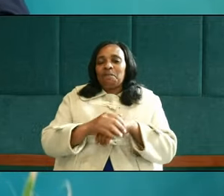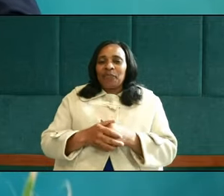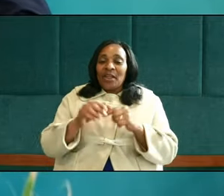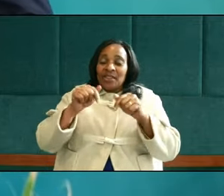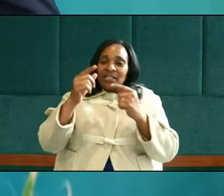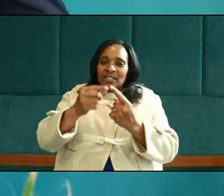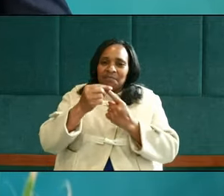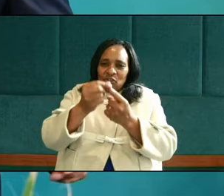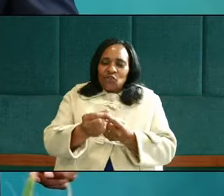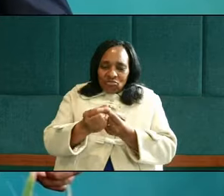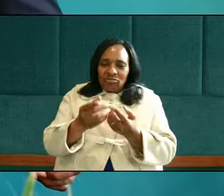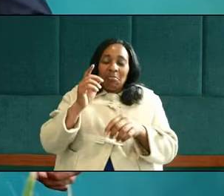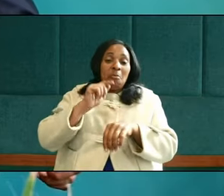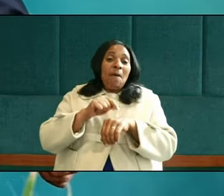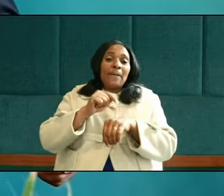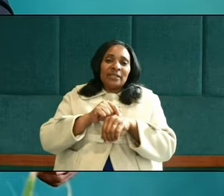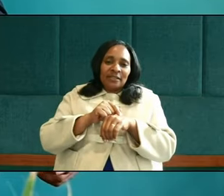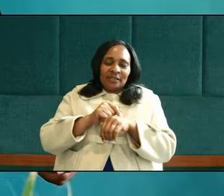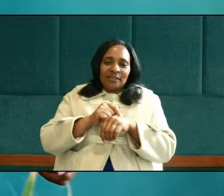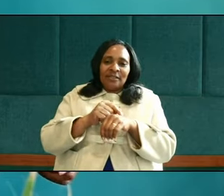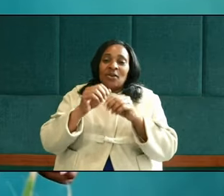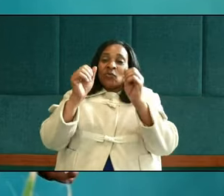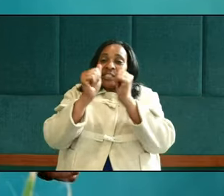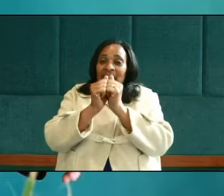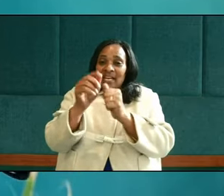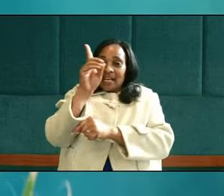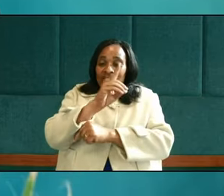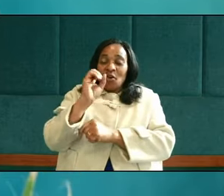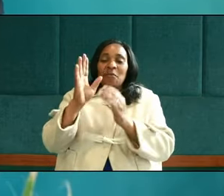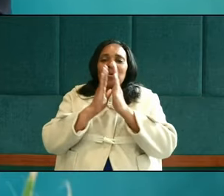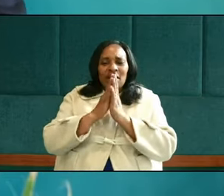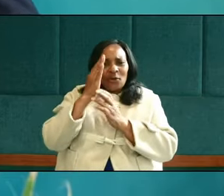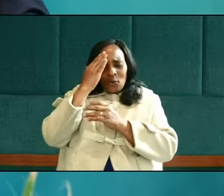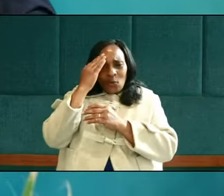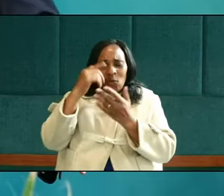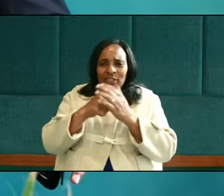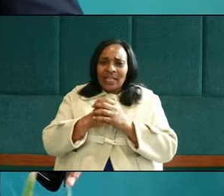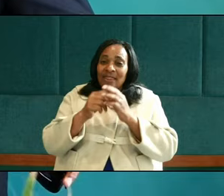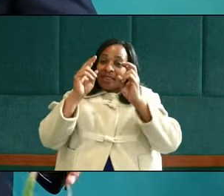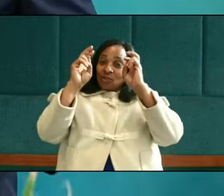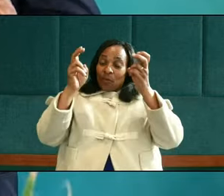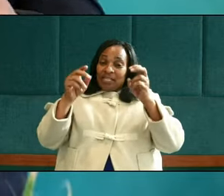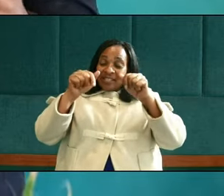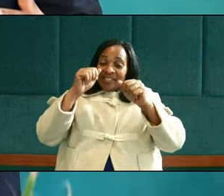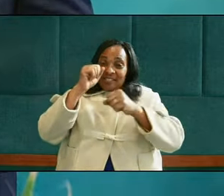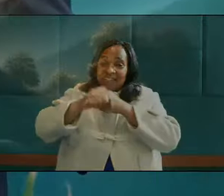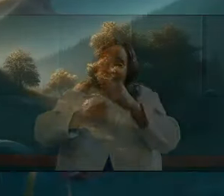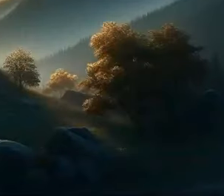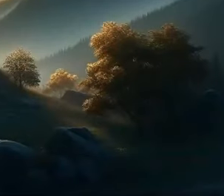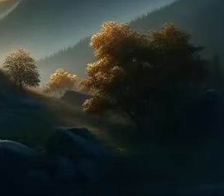special occasion of 10 days of prayer, you know the theme for this year is